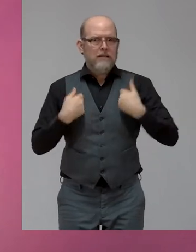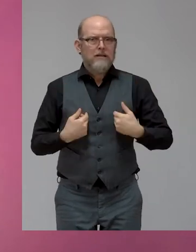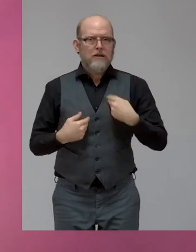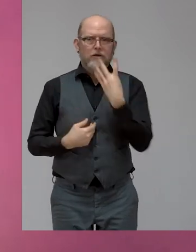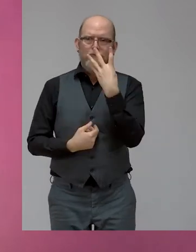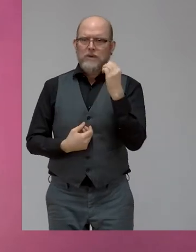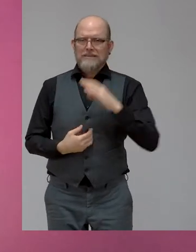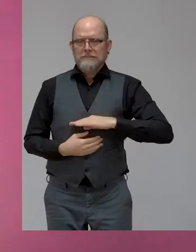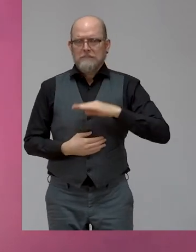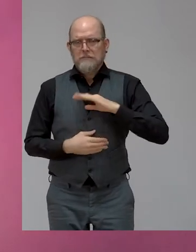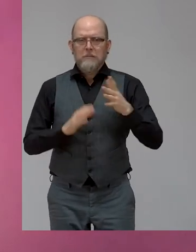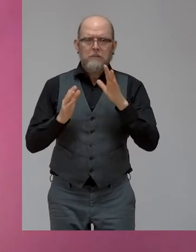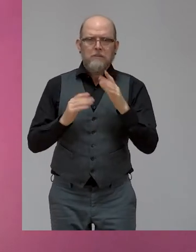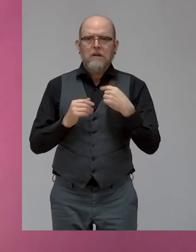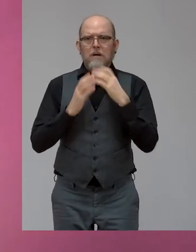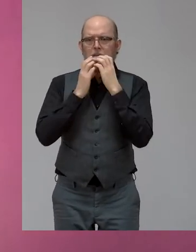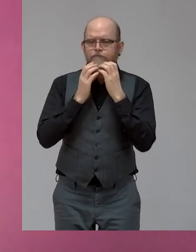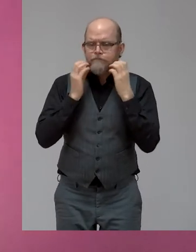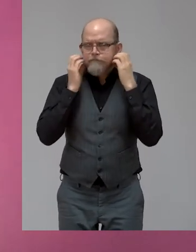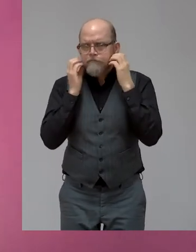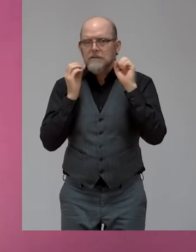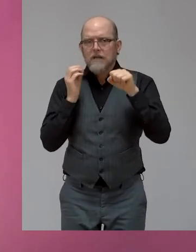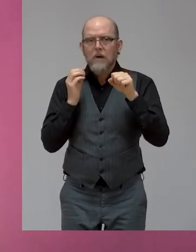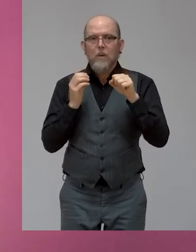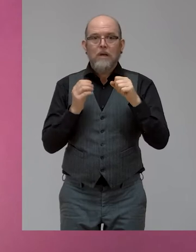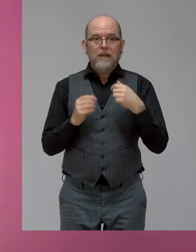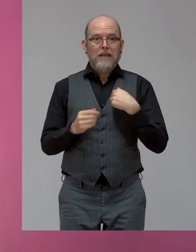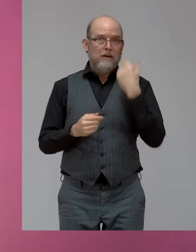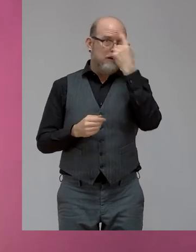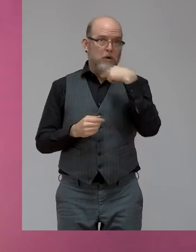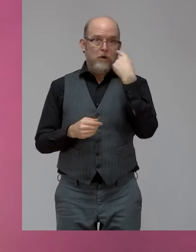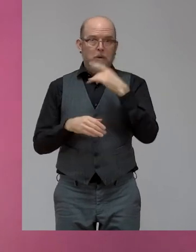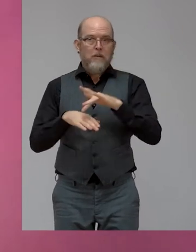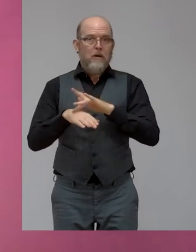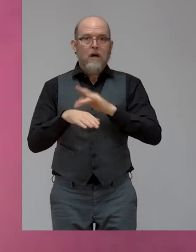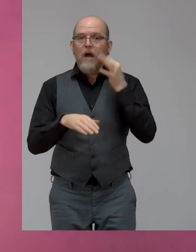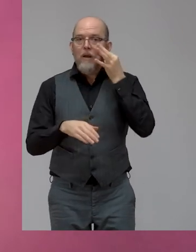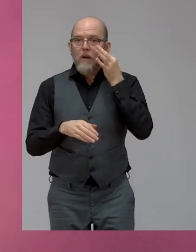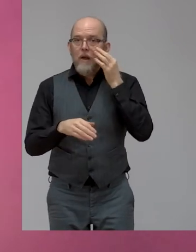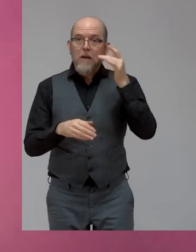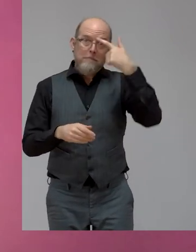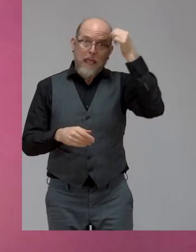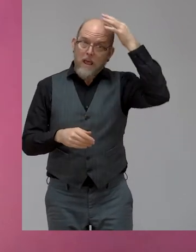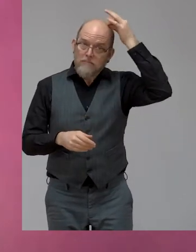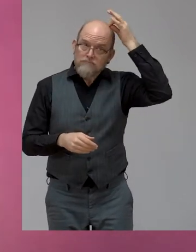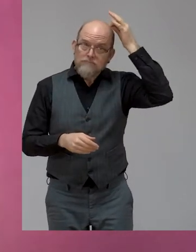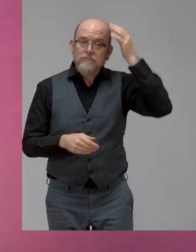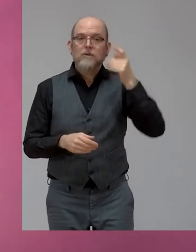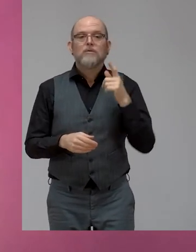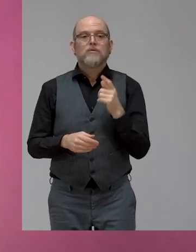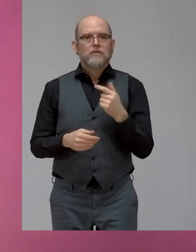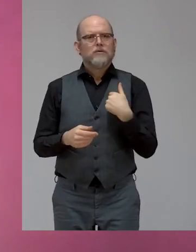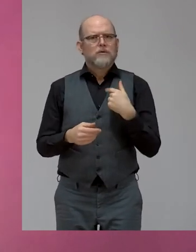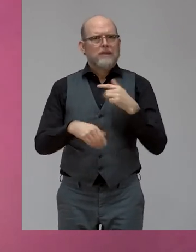with a beard. Um, I have brown skin and black hair and I, um, spent quite a long time color